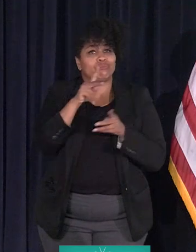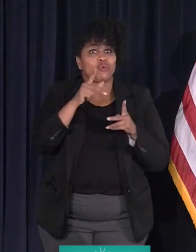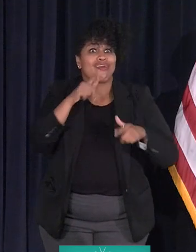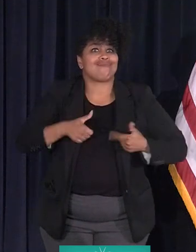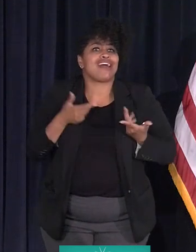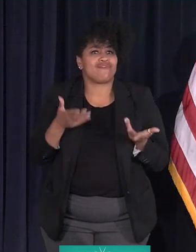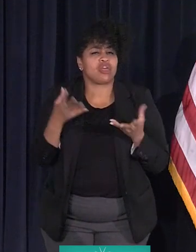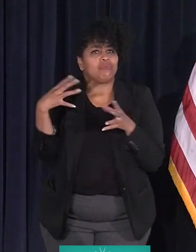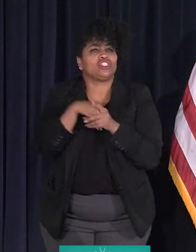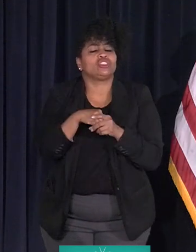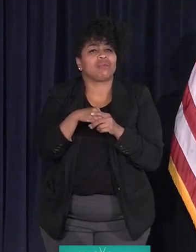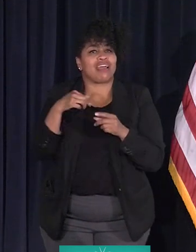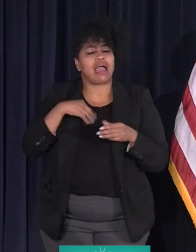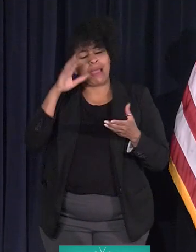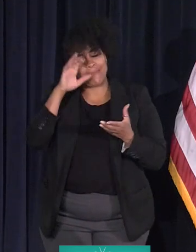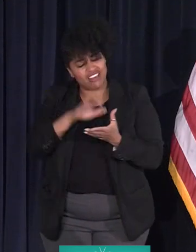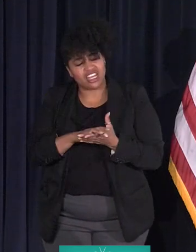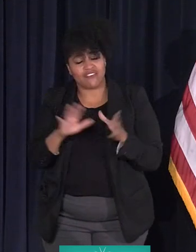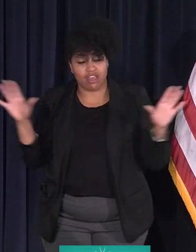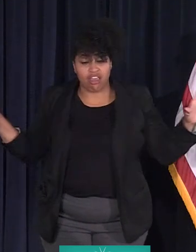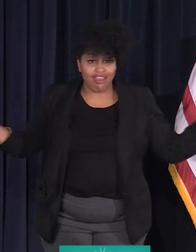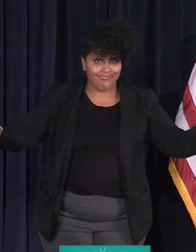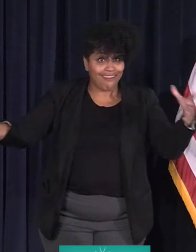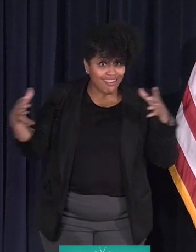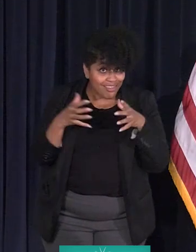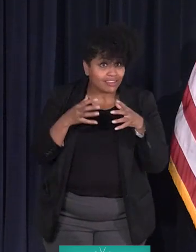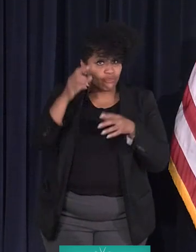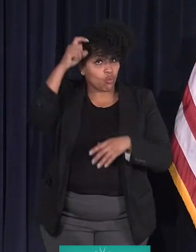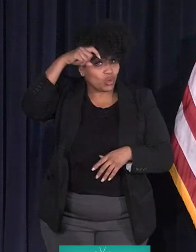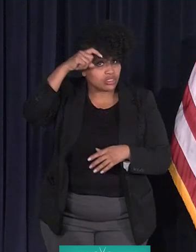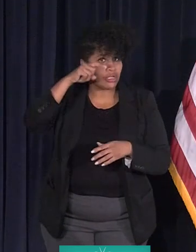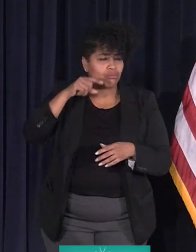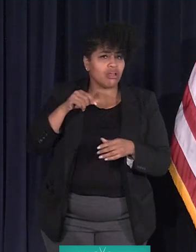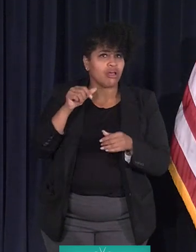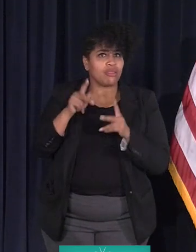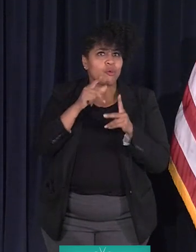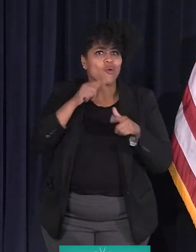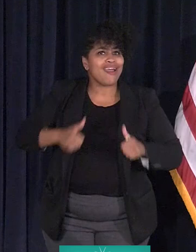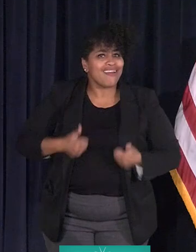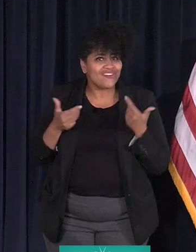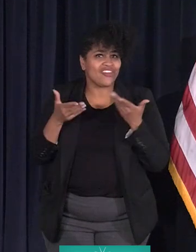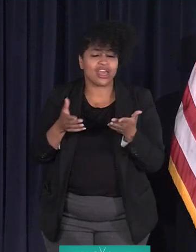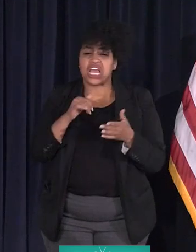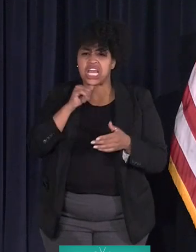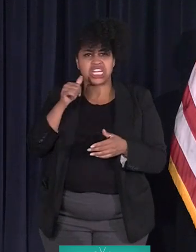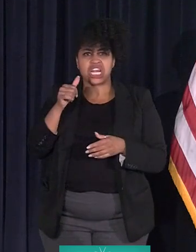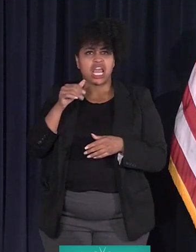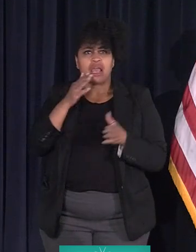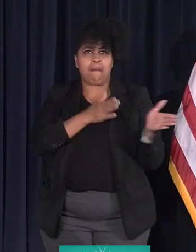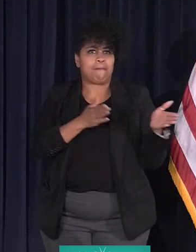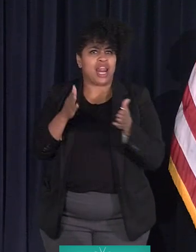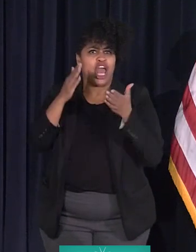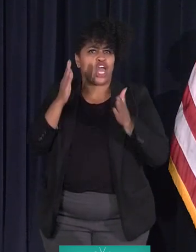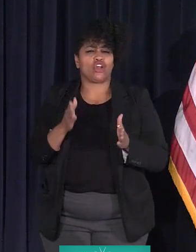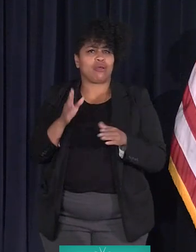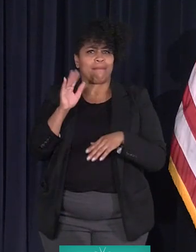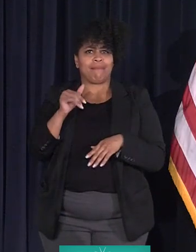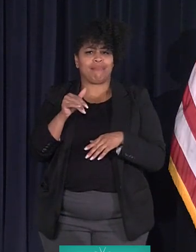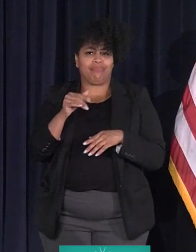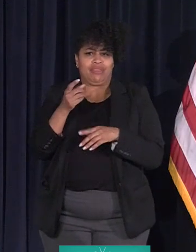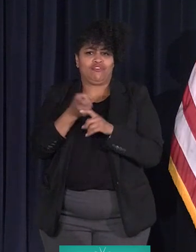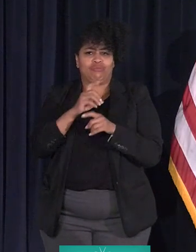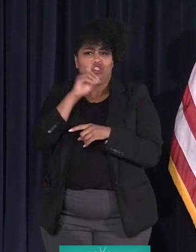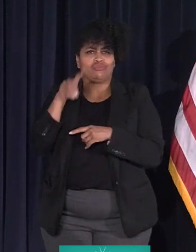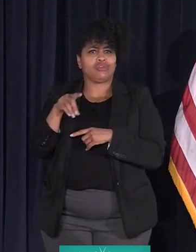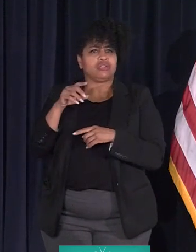deeply in the collective wisdom of the neighborhood. So these decisions are not being made by the planners of the city of Detroit. They're